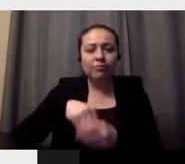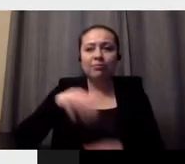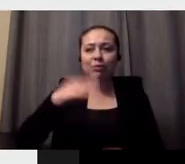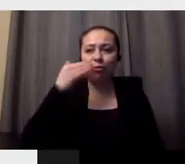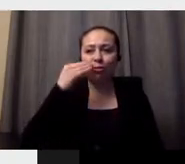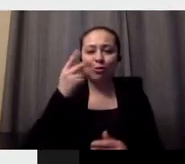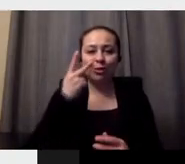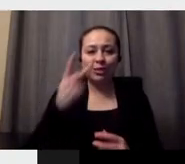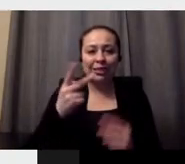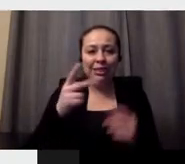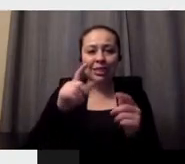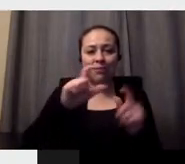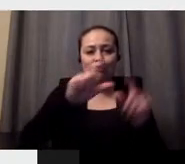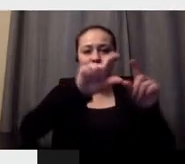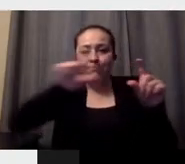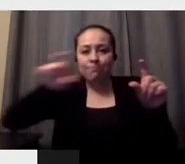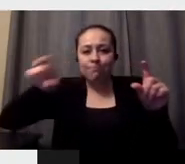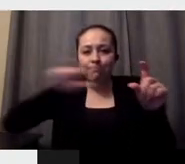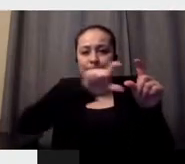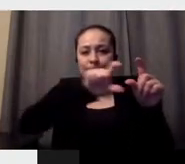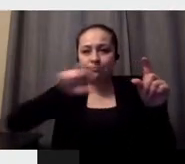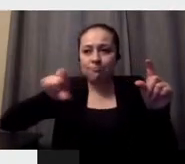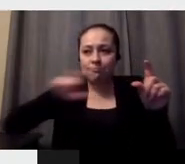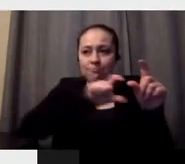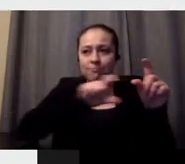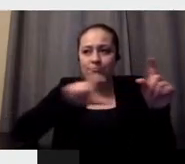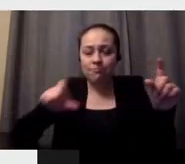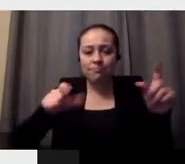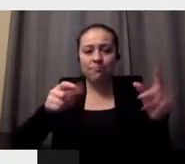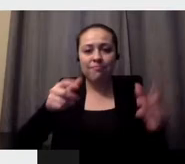the letters we design.